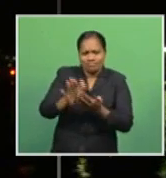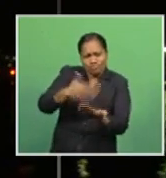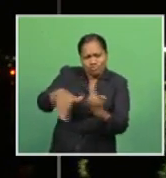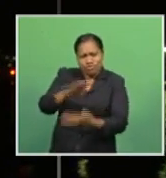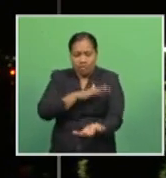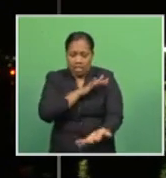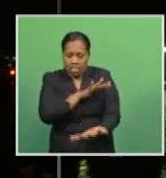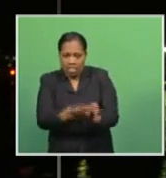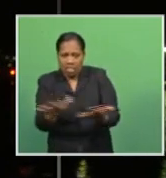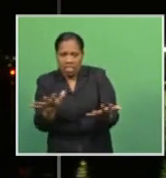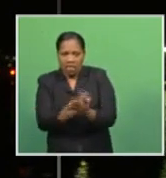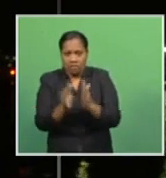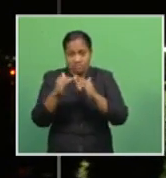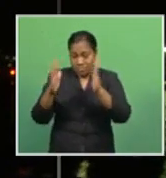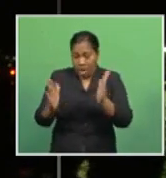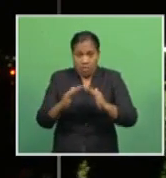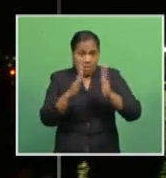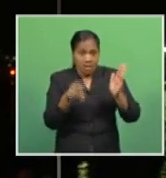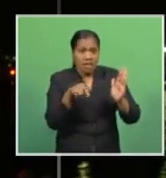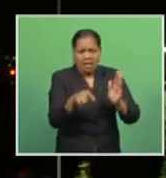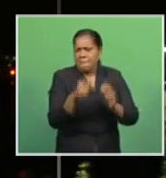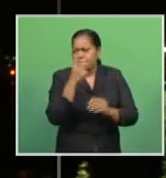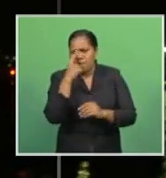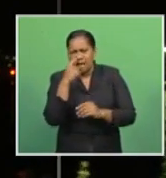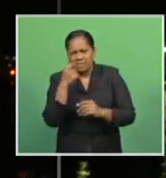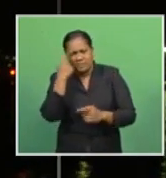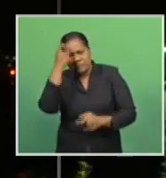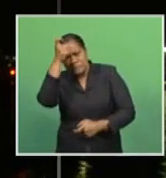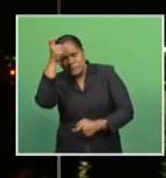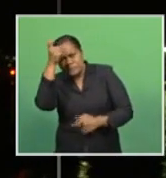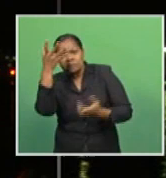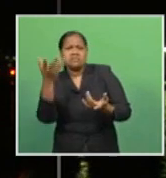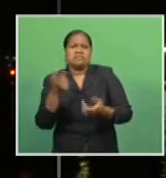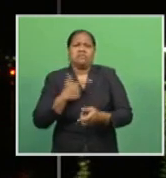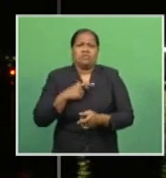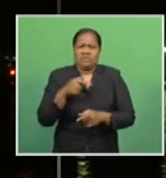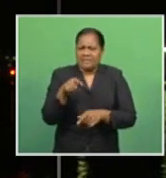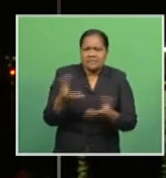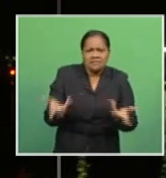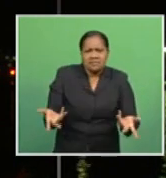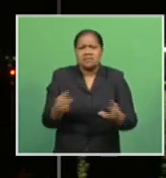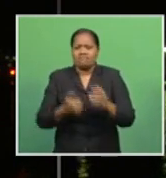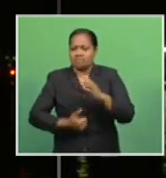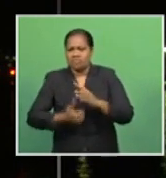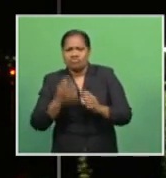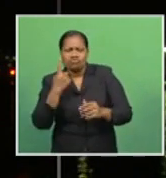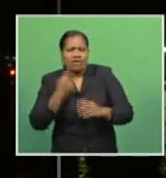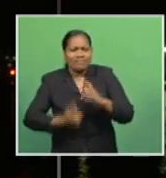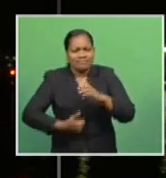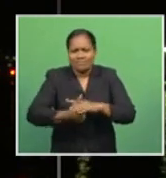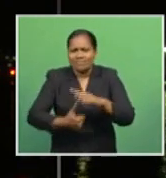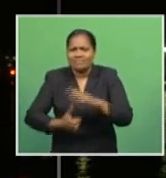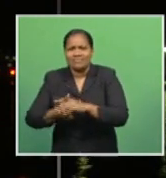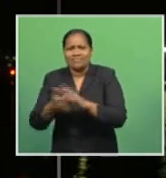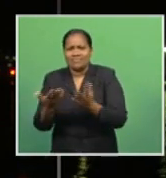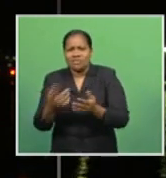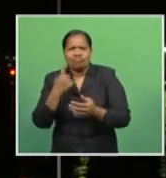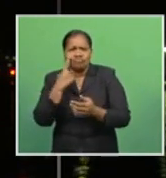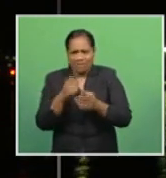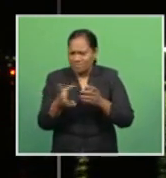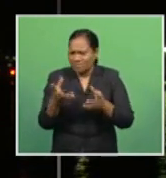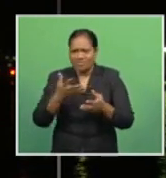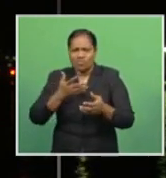A number of people have raised queries on the process involved in accessing the Rural Housing Assistance Program. Kritika Kumar